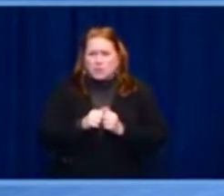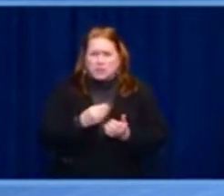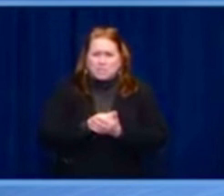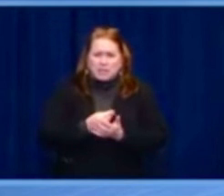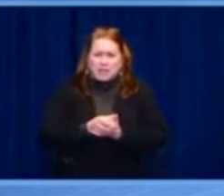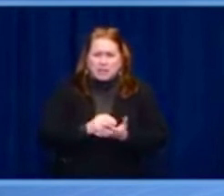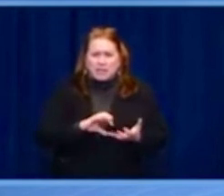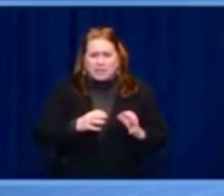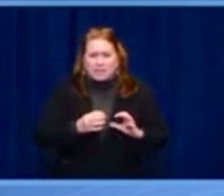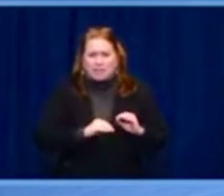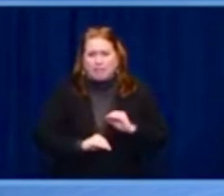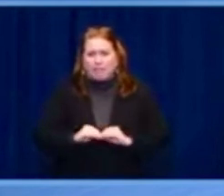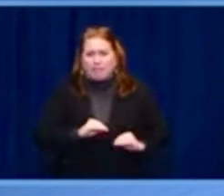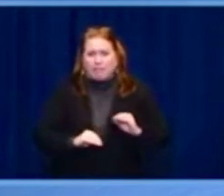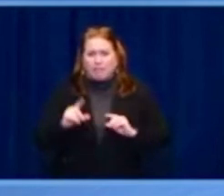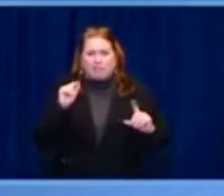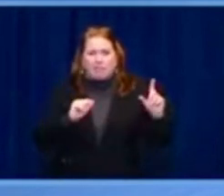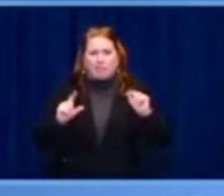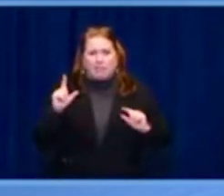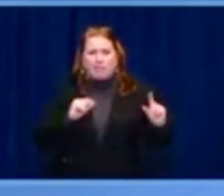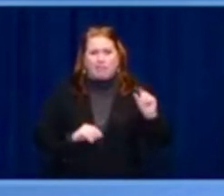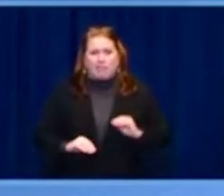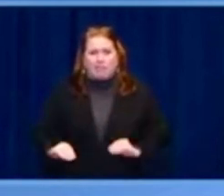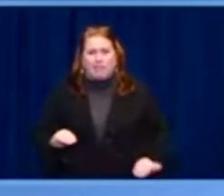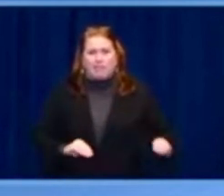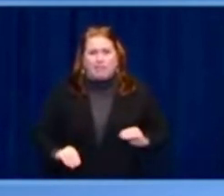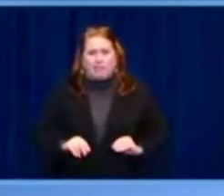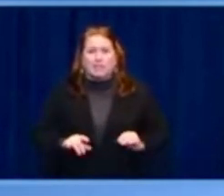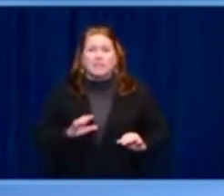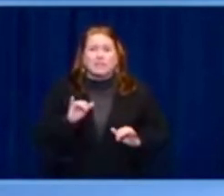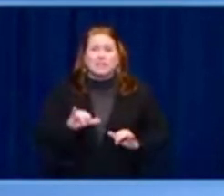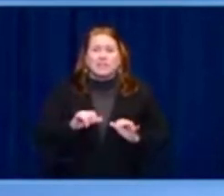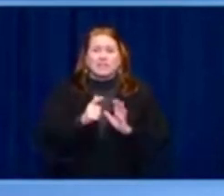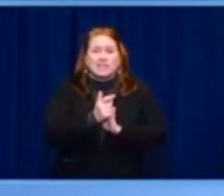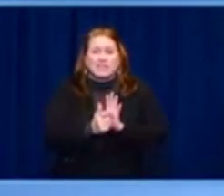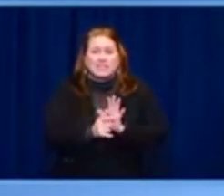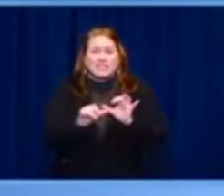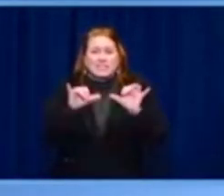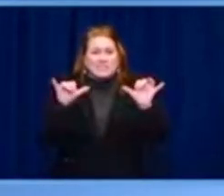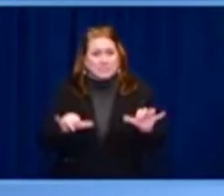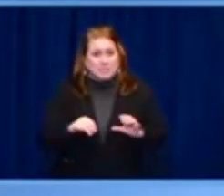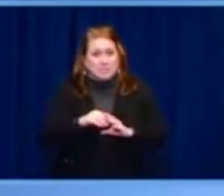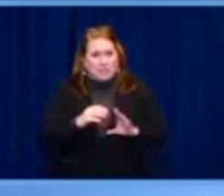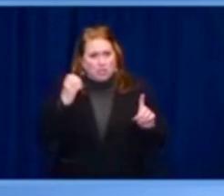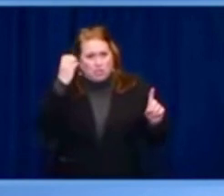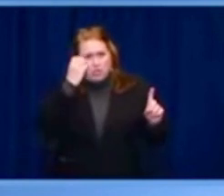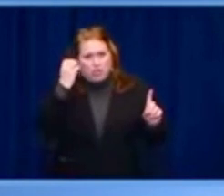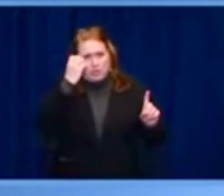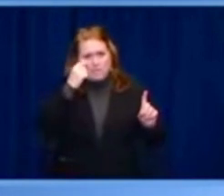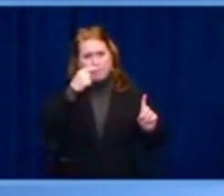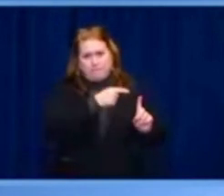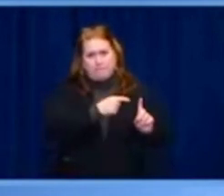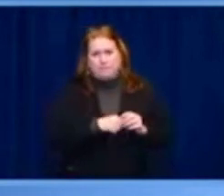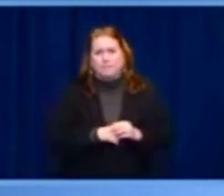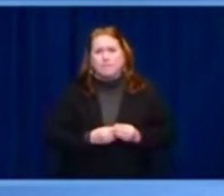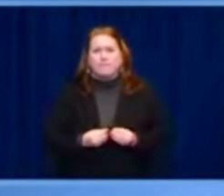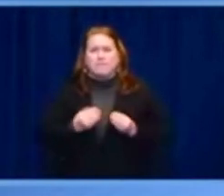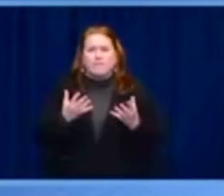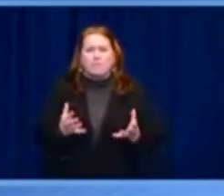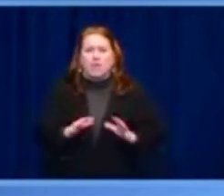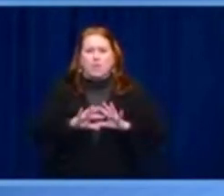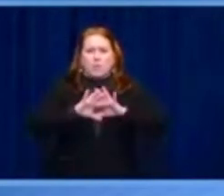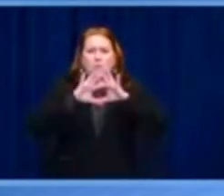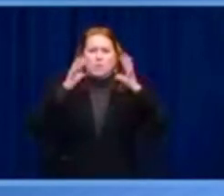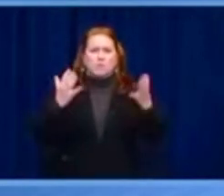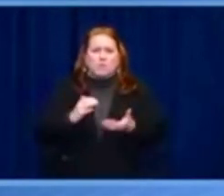Last year, a radicalized teenager killed two young queer people in the streets of our capital. He got